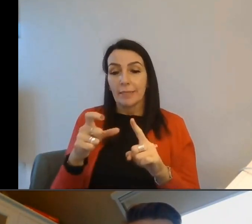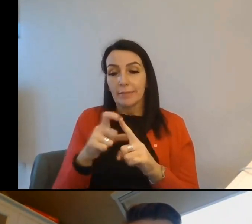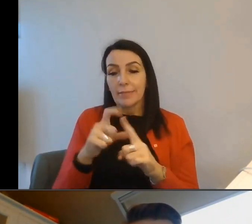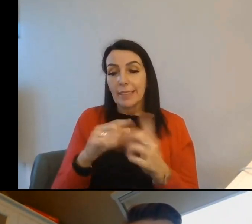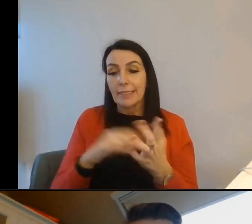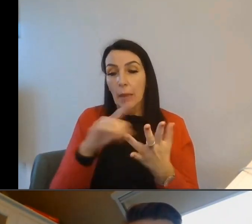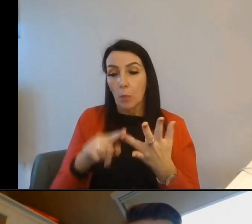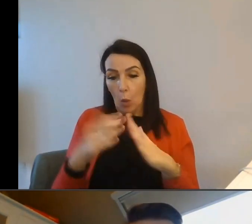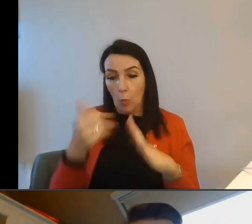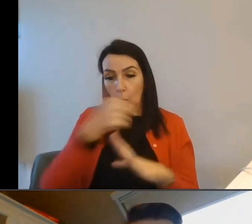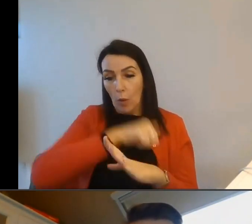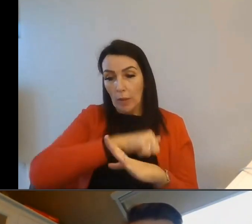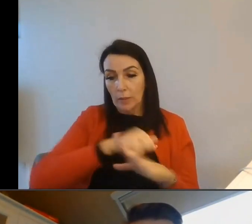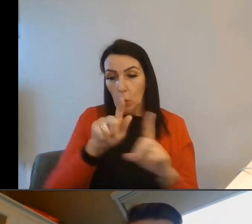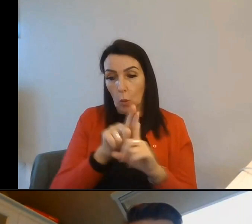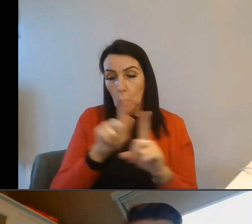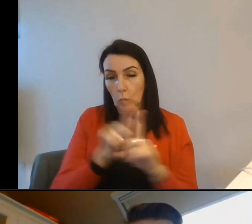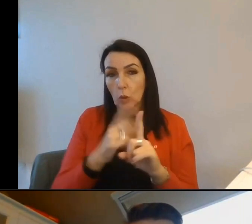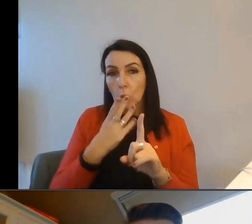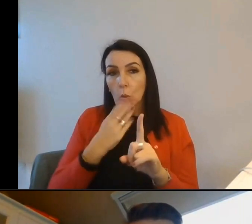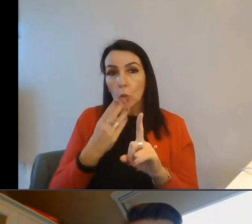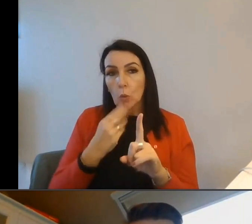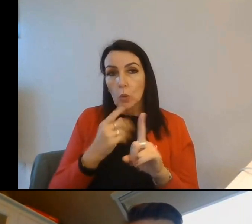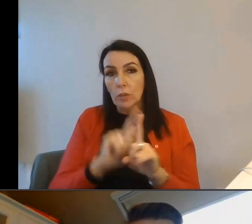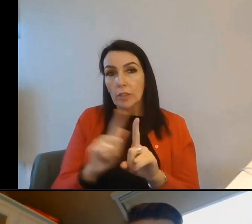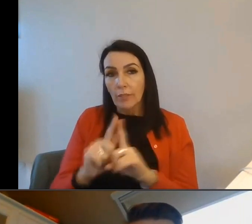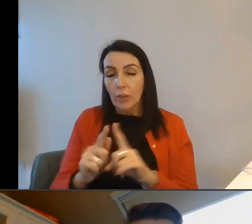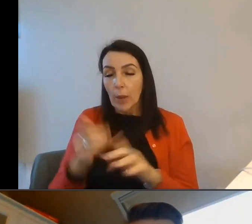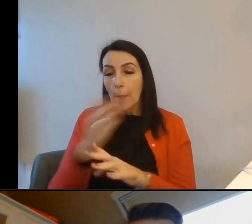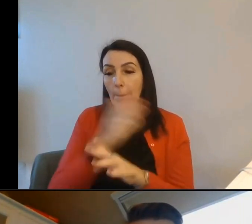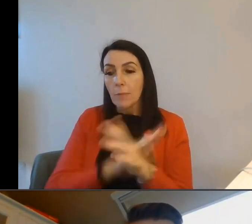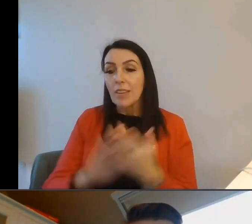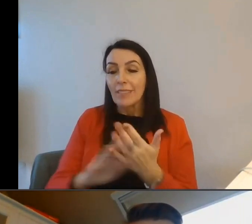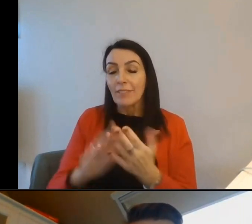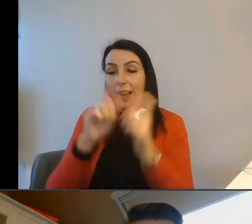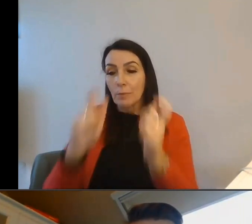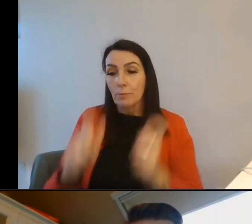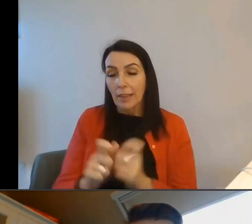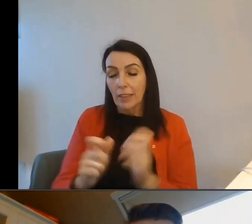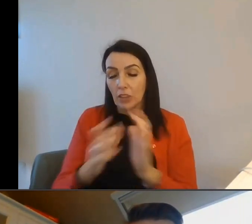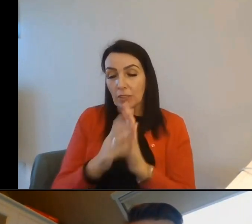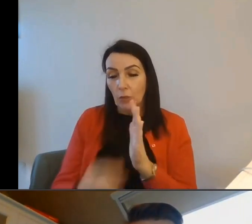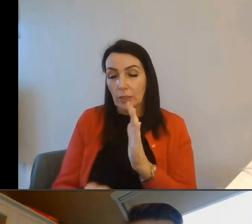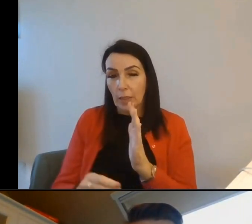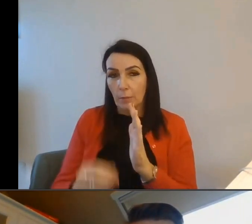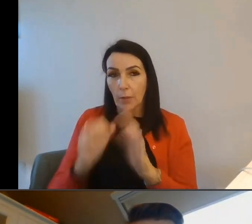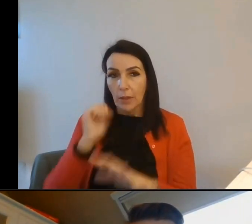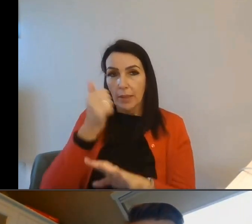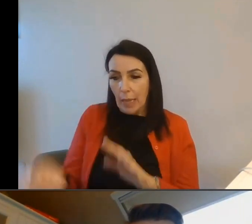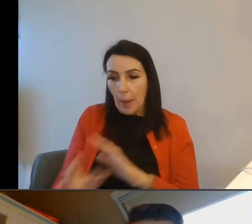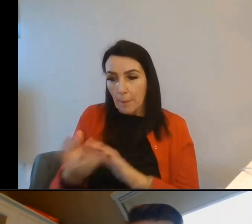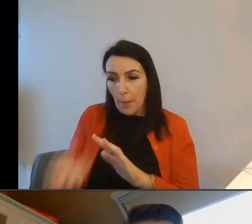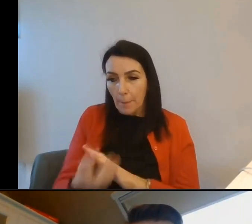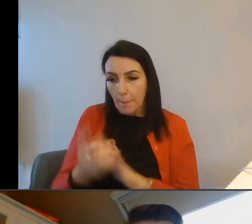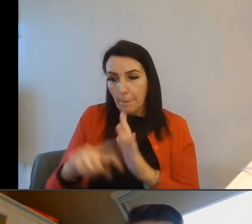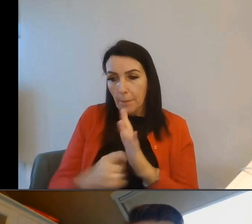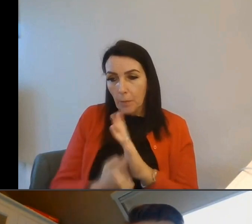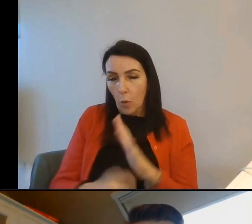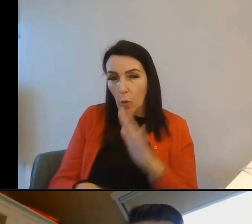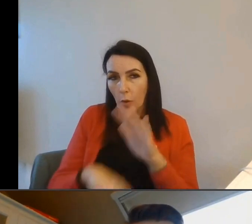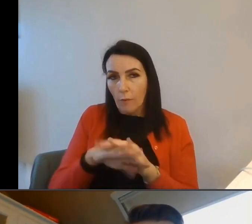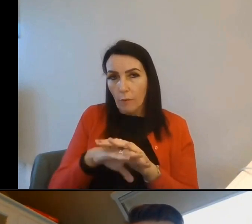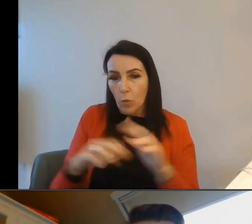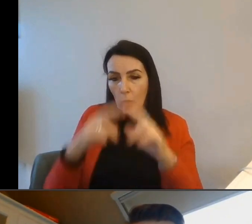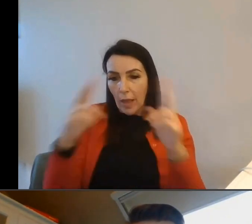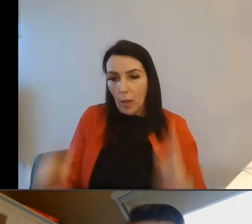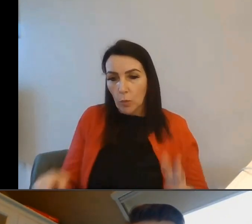Homewise also utilizes various predefined packages, such as the installing an air source heat pump or the house retro bit,